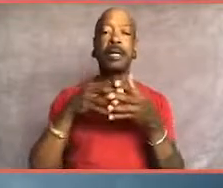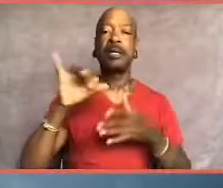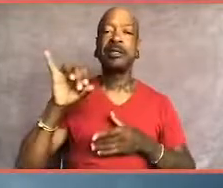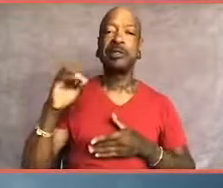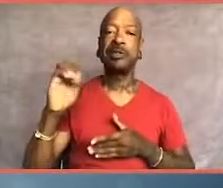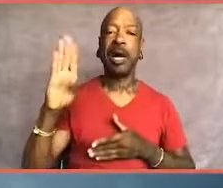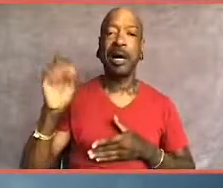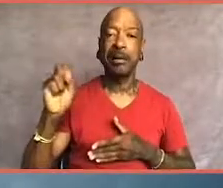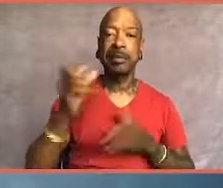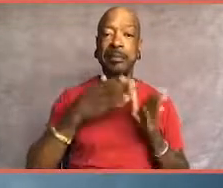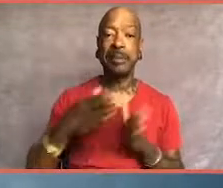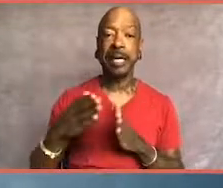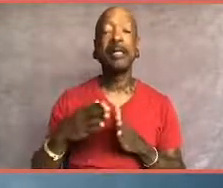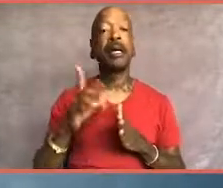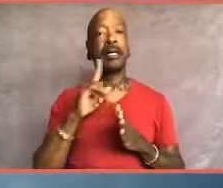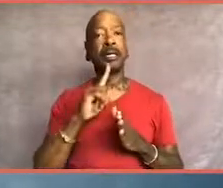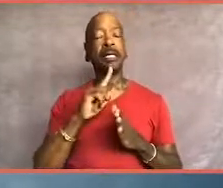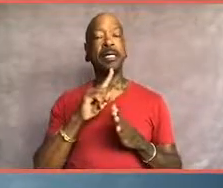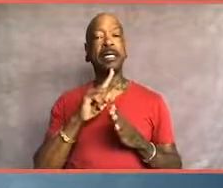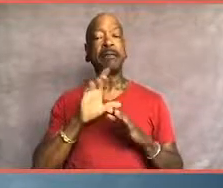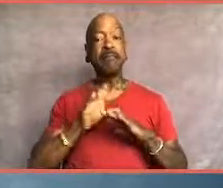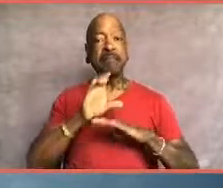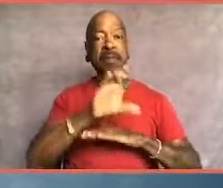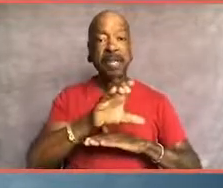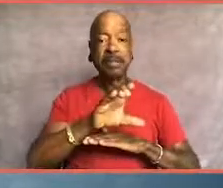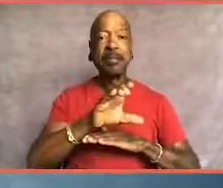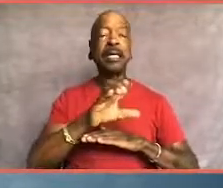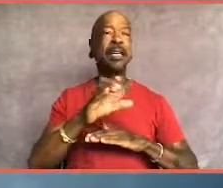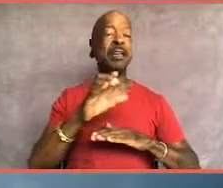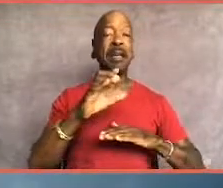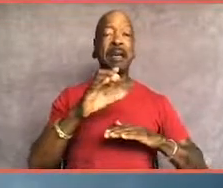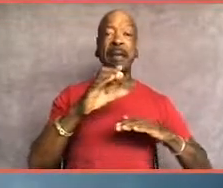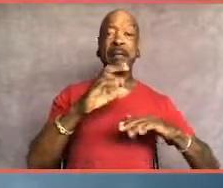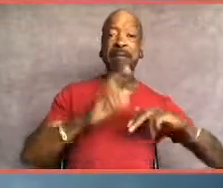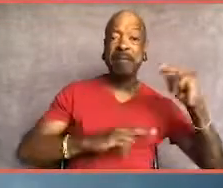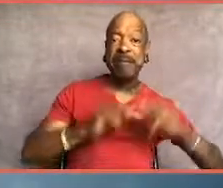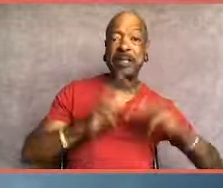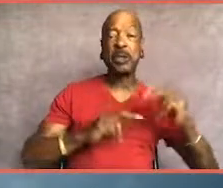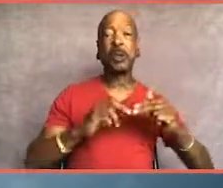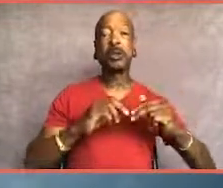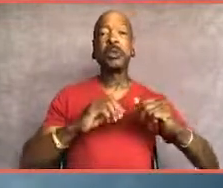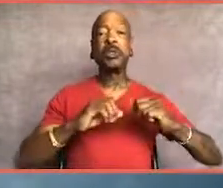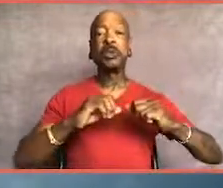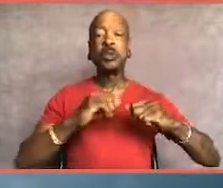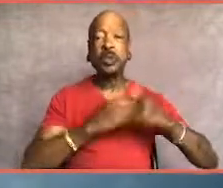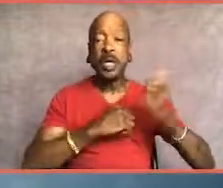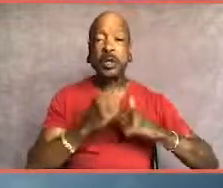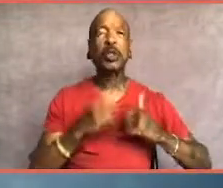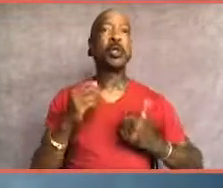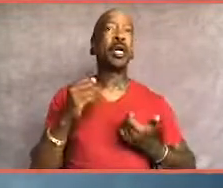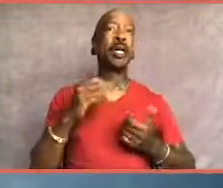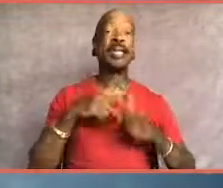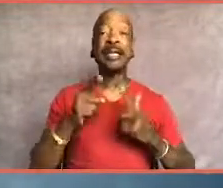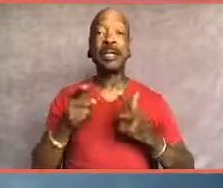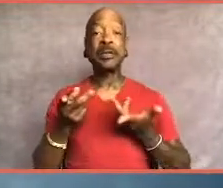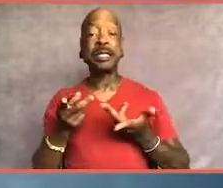the investment in physical infrastructure and then there's human infrastructure, the caring economy,